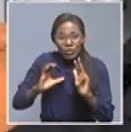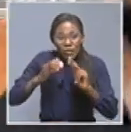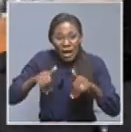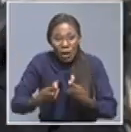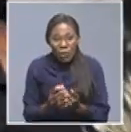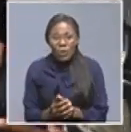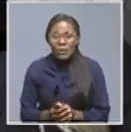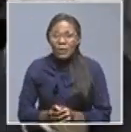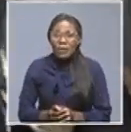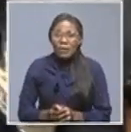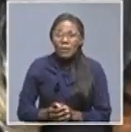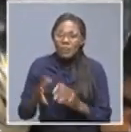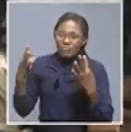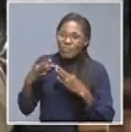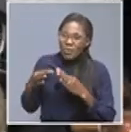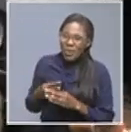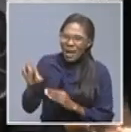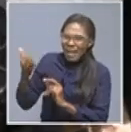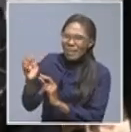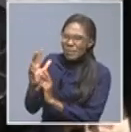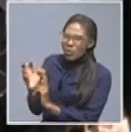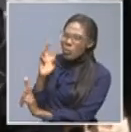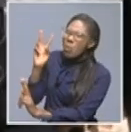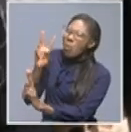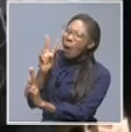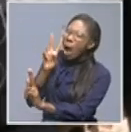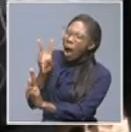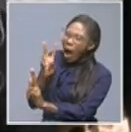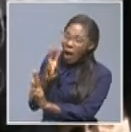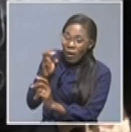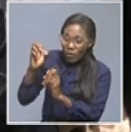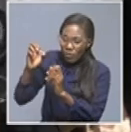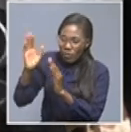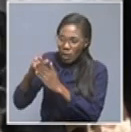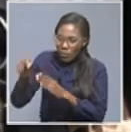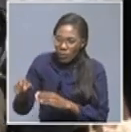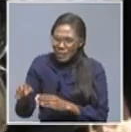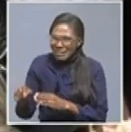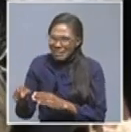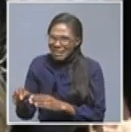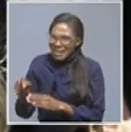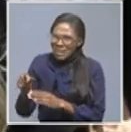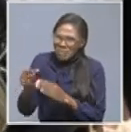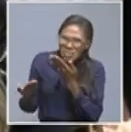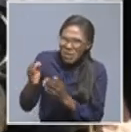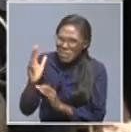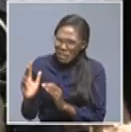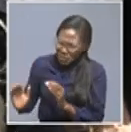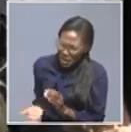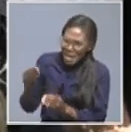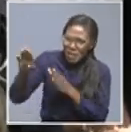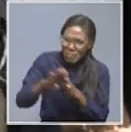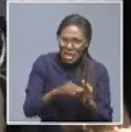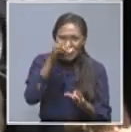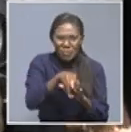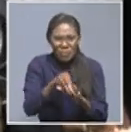Mr. Hango perhaps those of our viewers that are watching at home right now and are interested in participating in the 12th edition